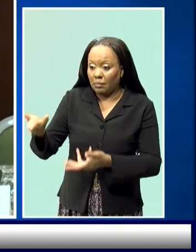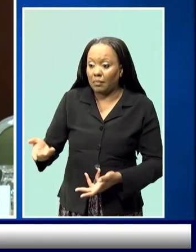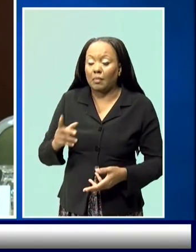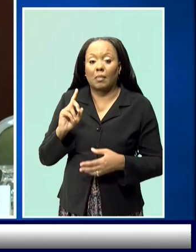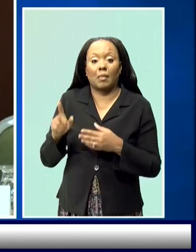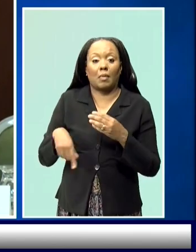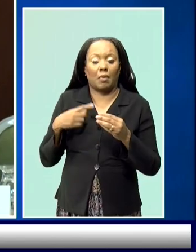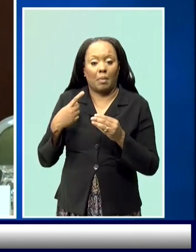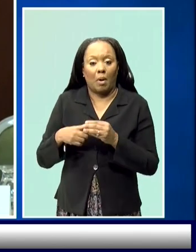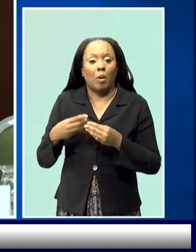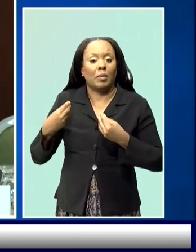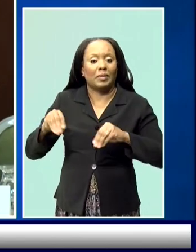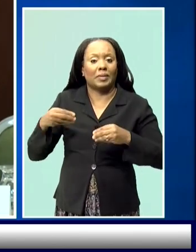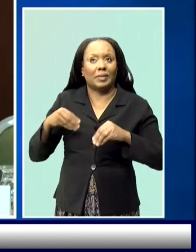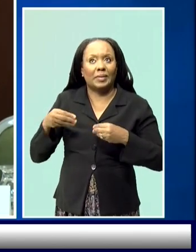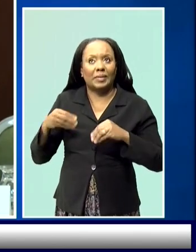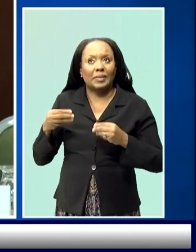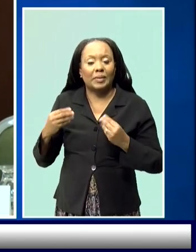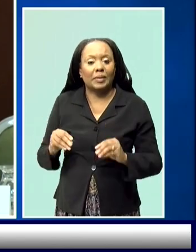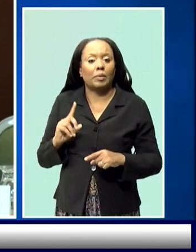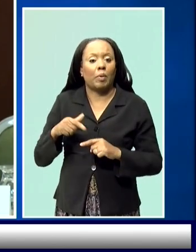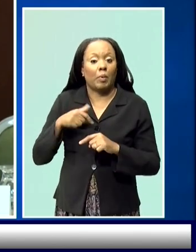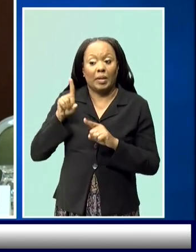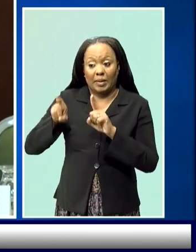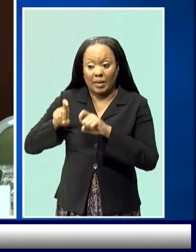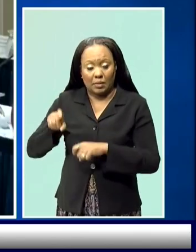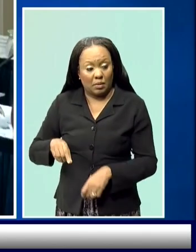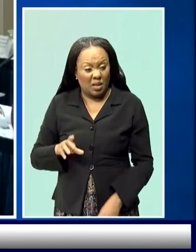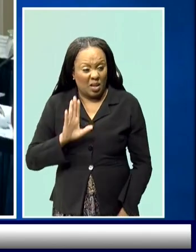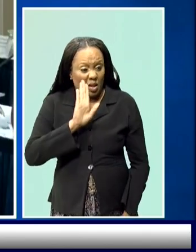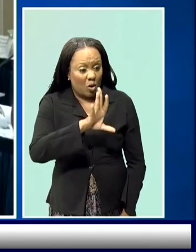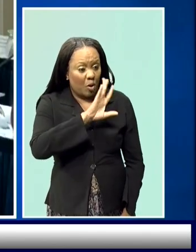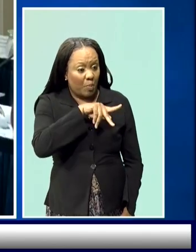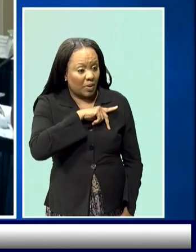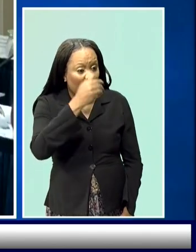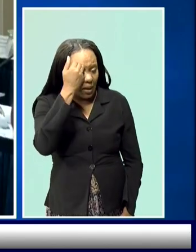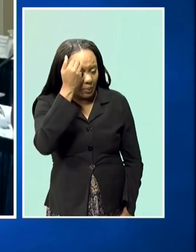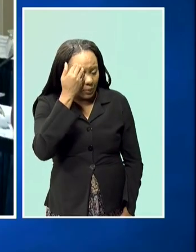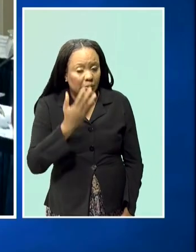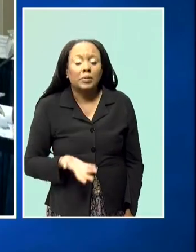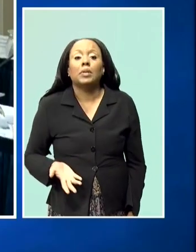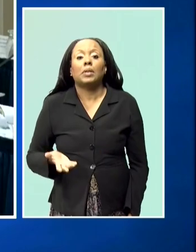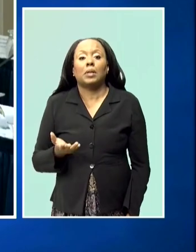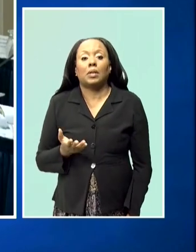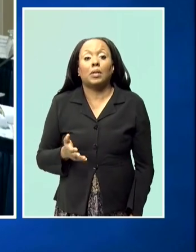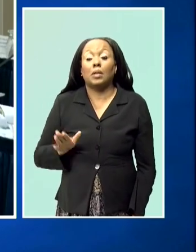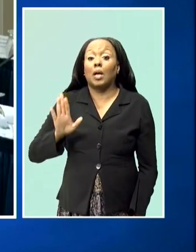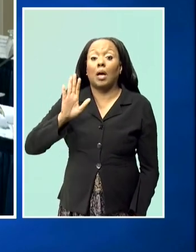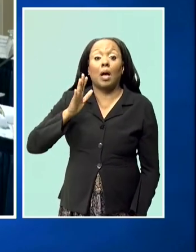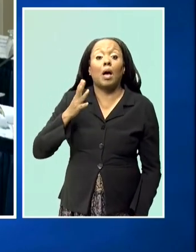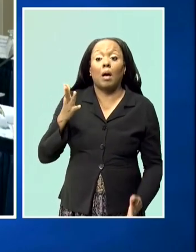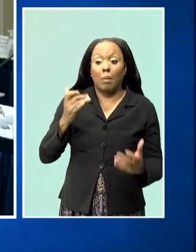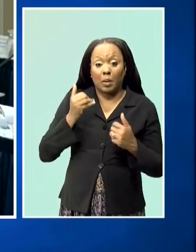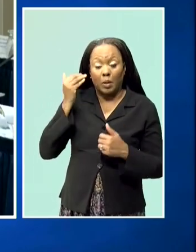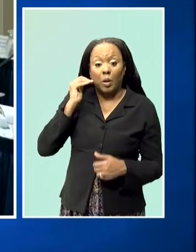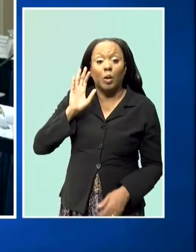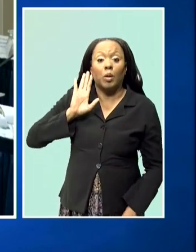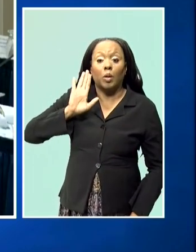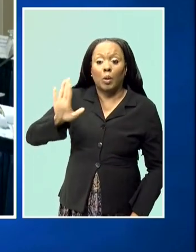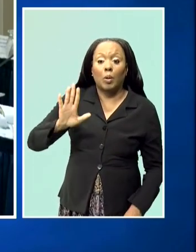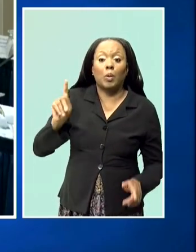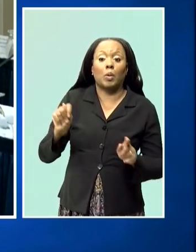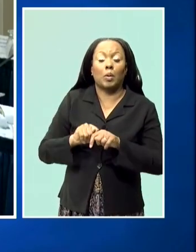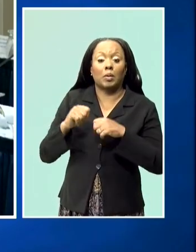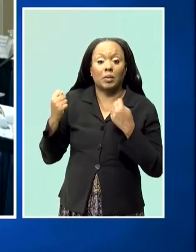the test year. That's your personal acknowledgement. I'm asking you, if your team responsible for preparing your